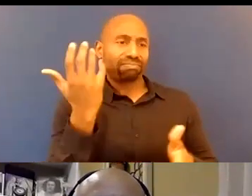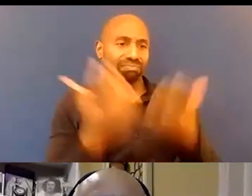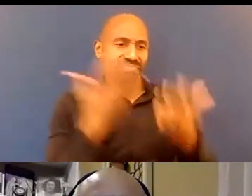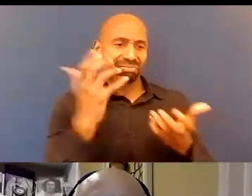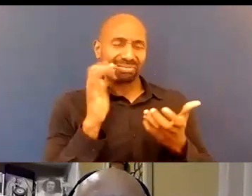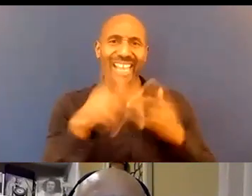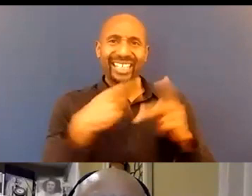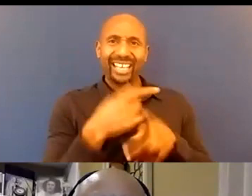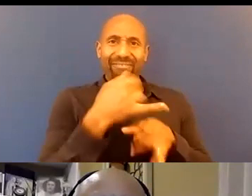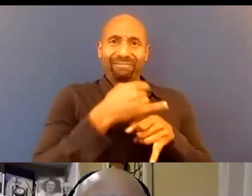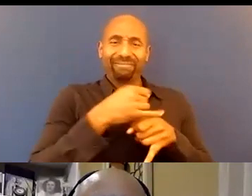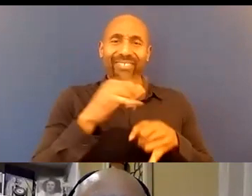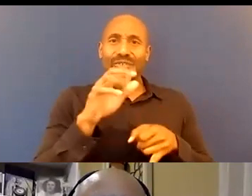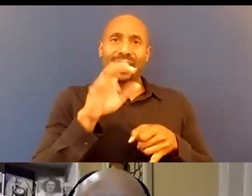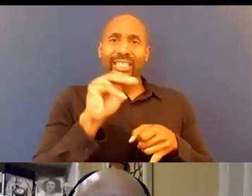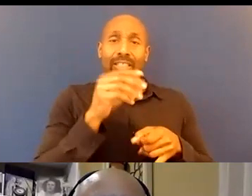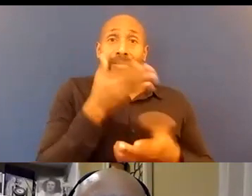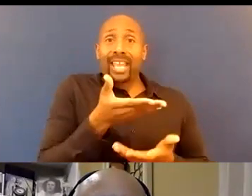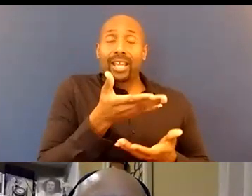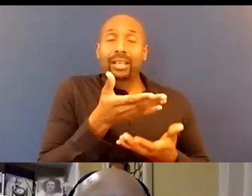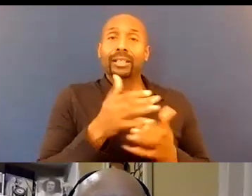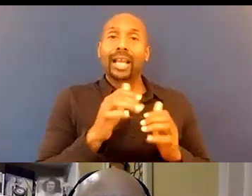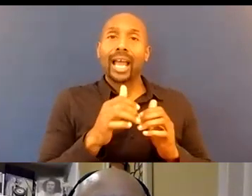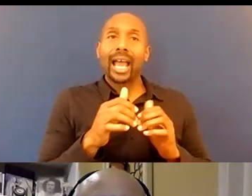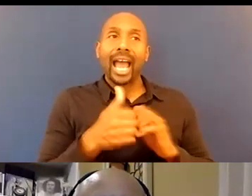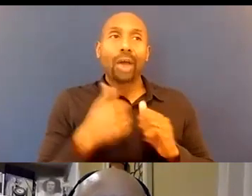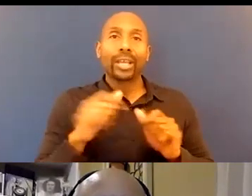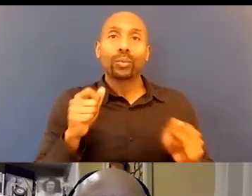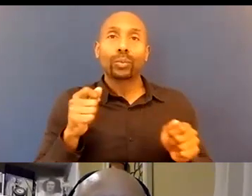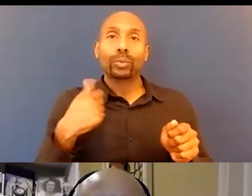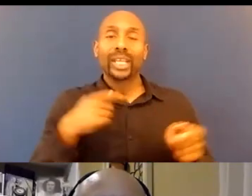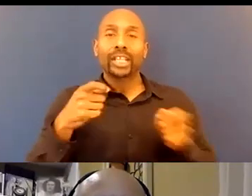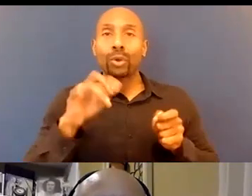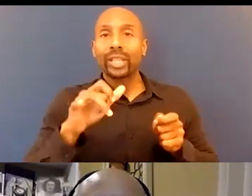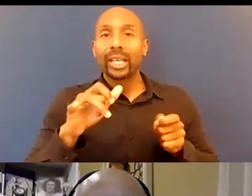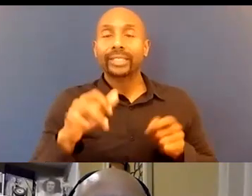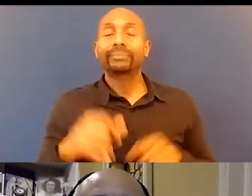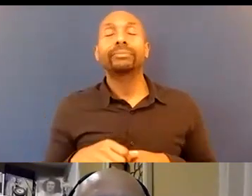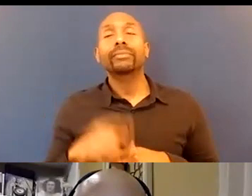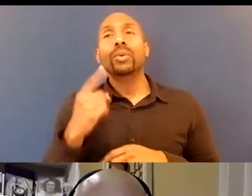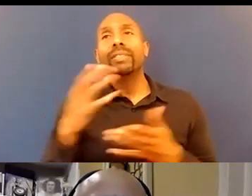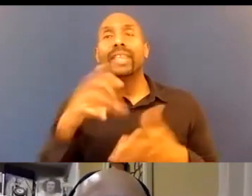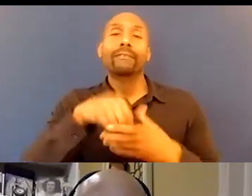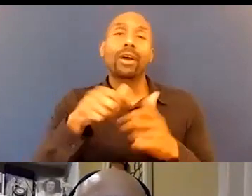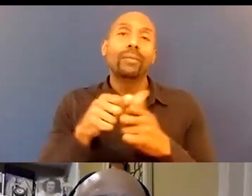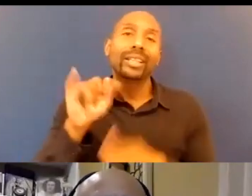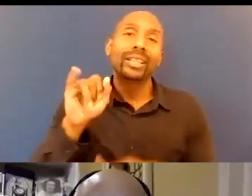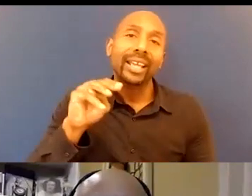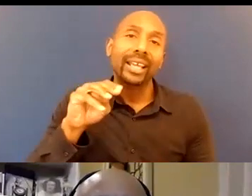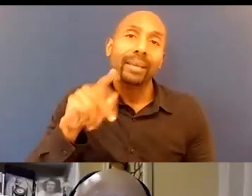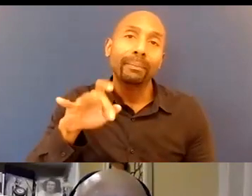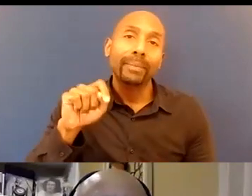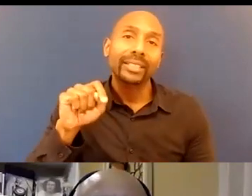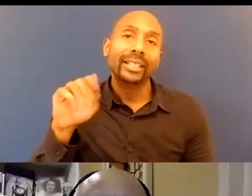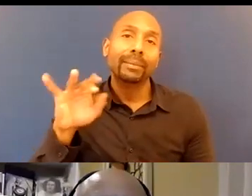control for is that somebody even if we do implicit bias training what is I don't call it training I call it awareness but even if we do do that